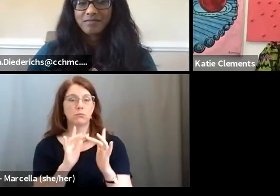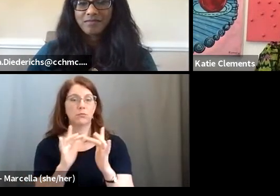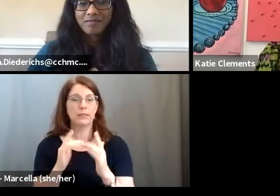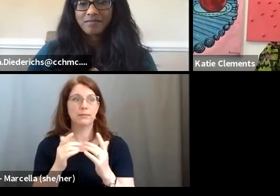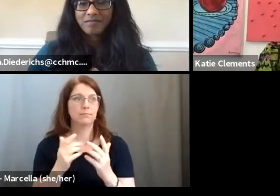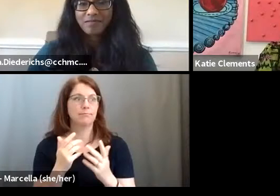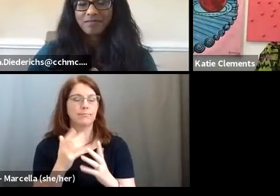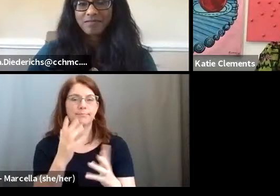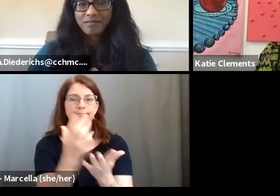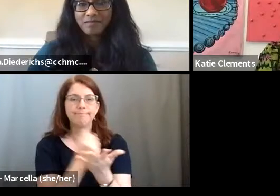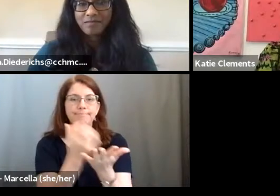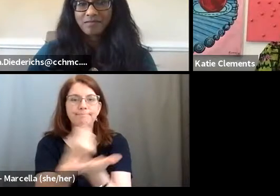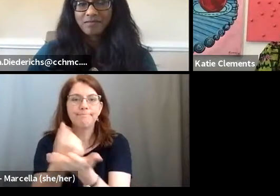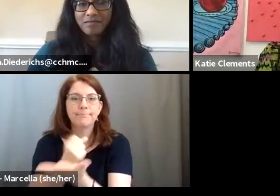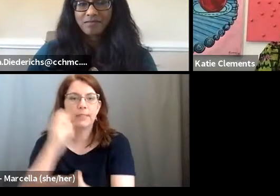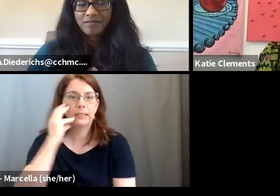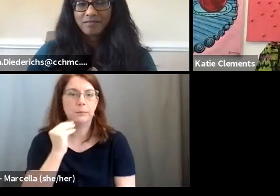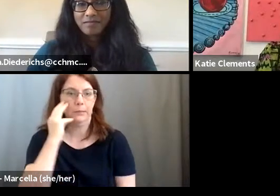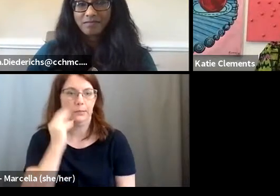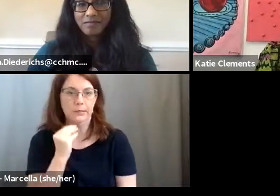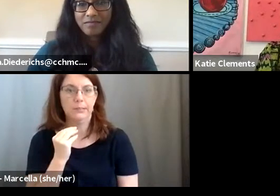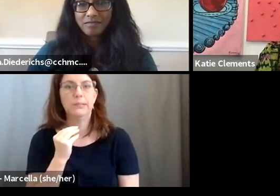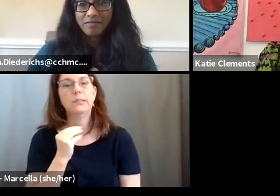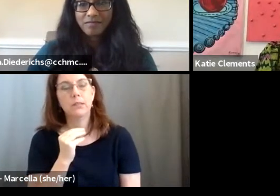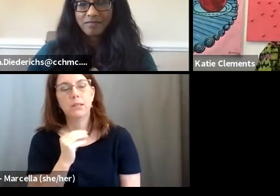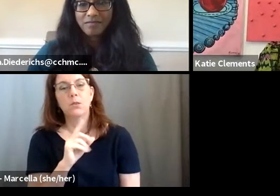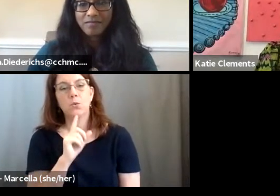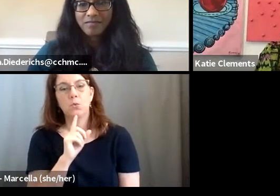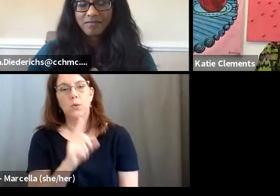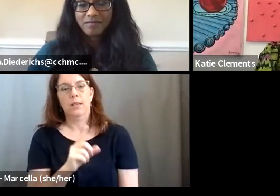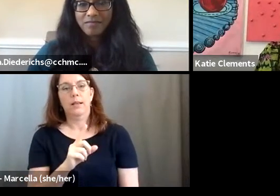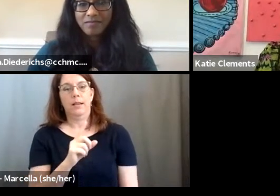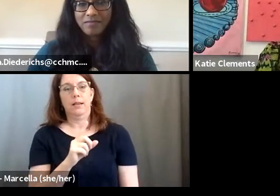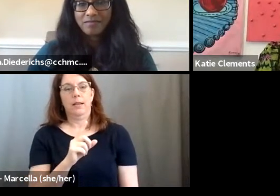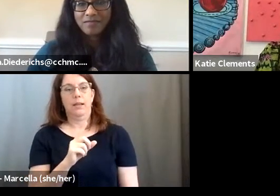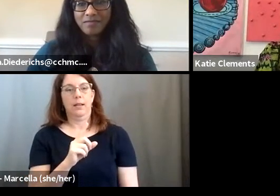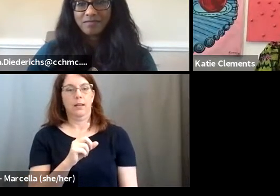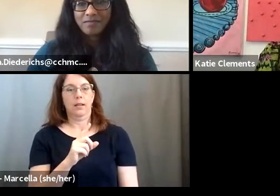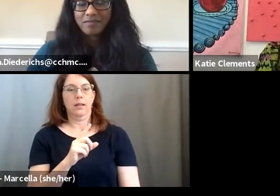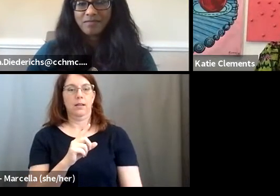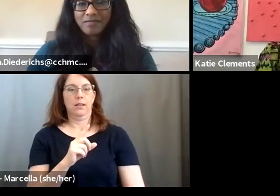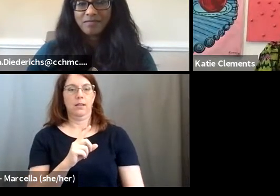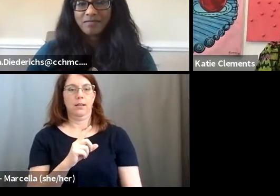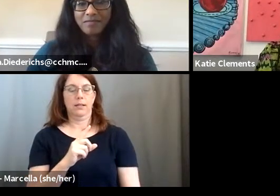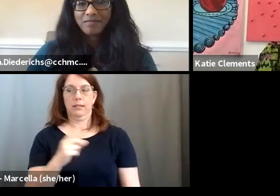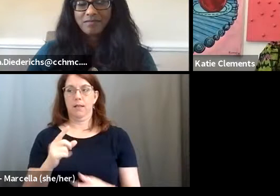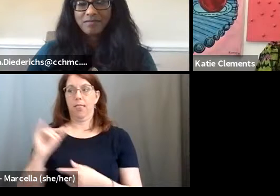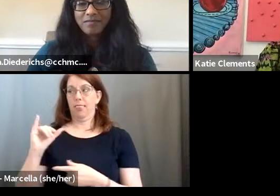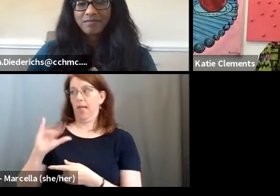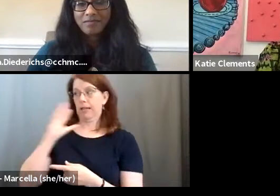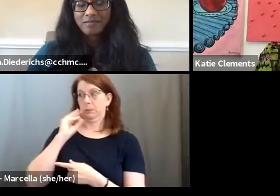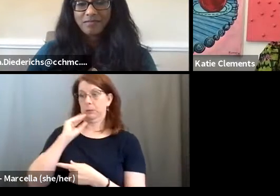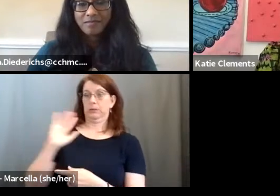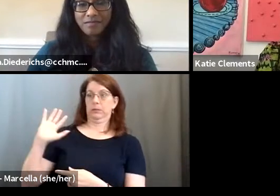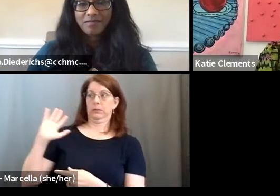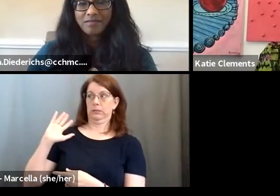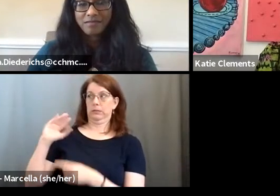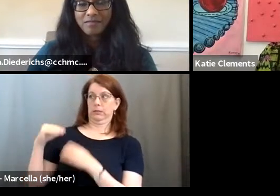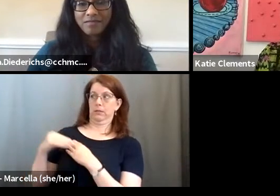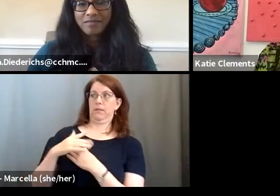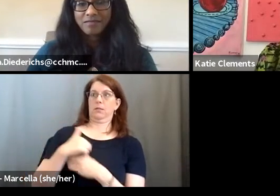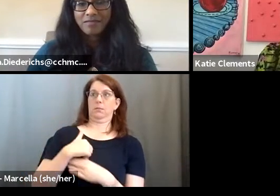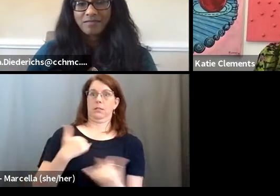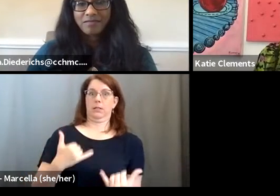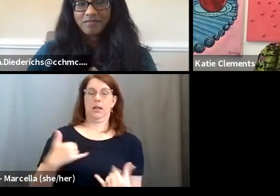experiences because it really still influences me to this day. All those all those